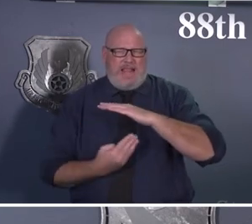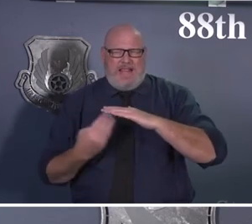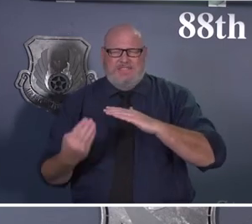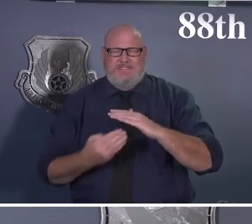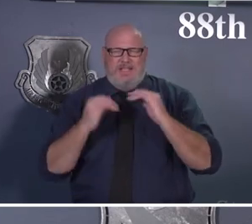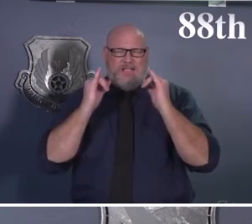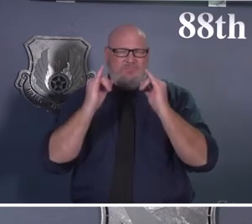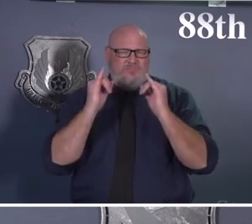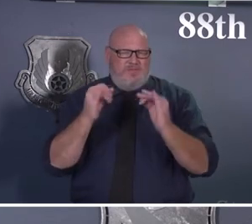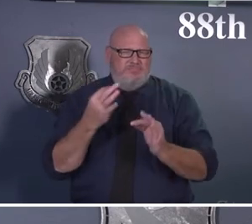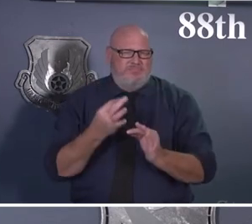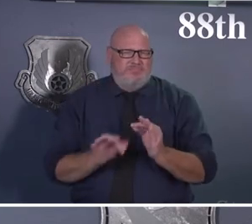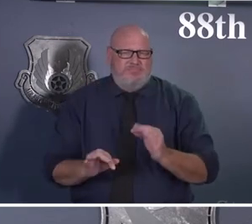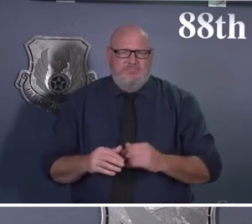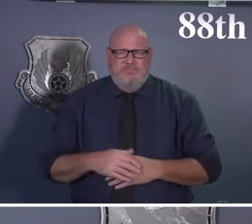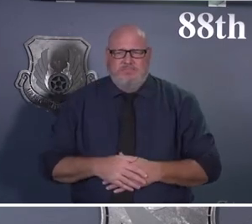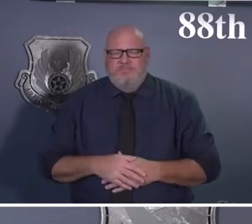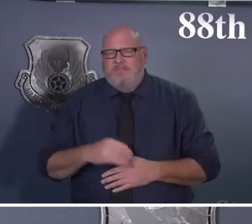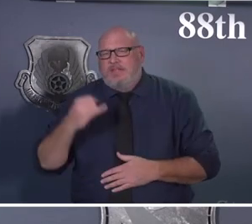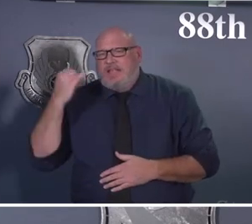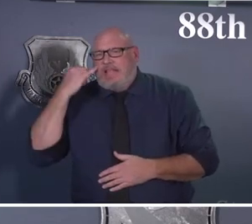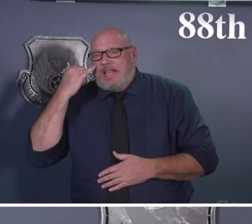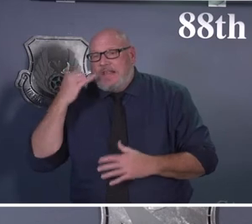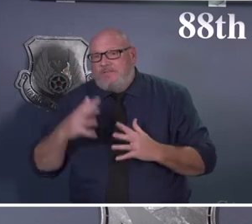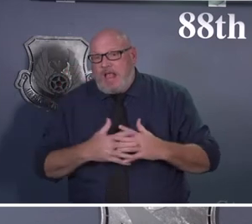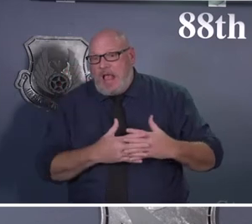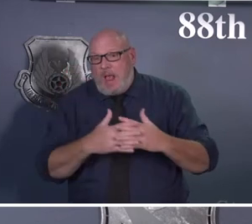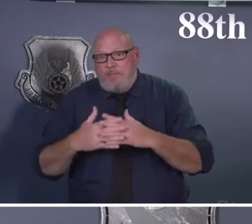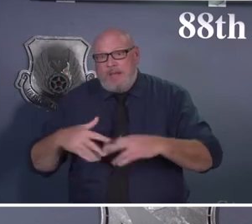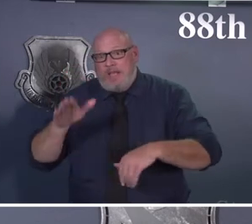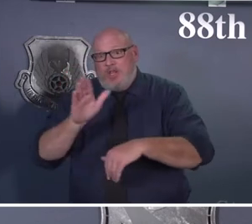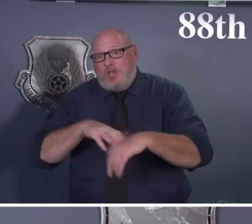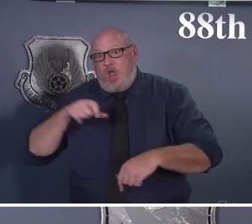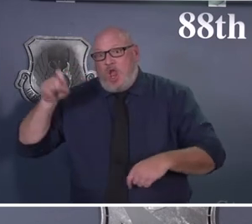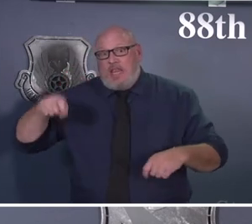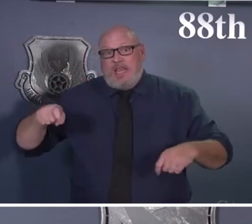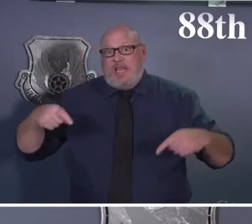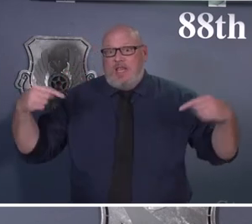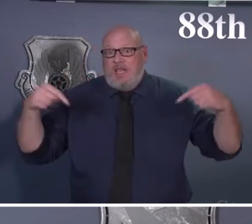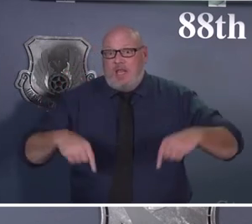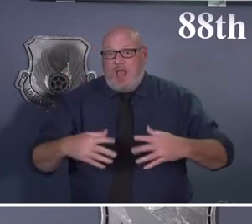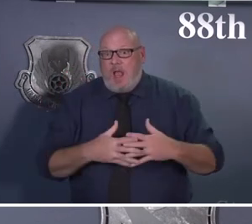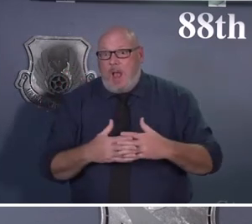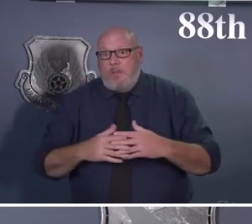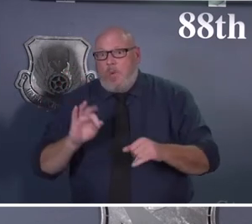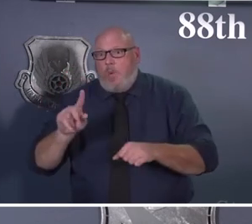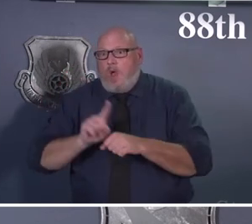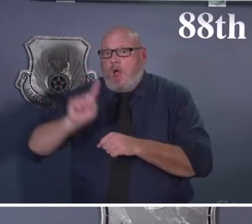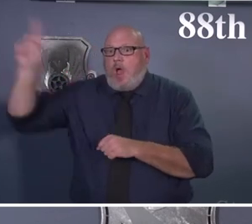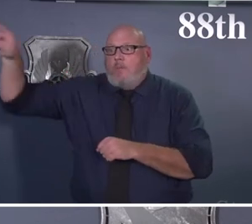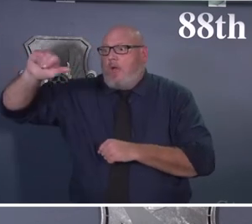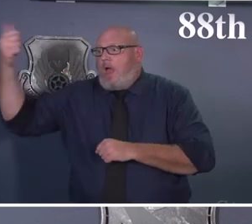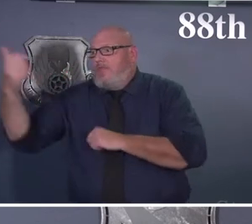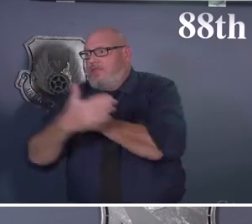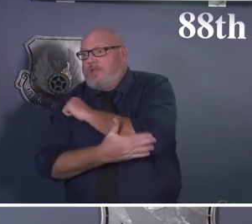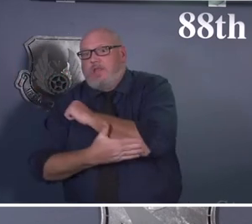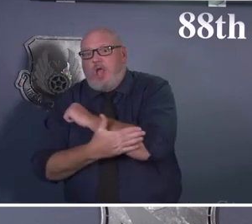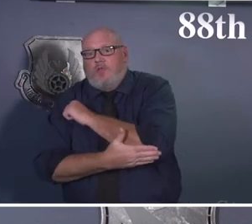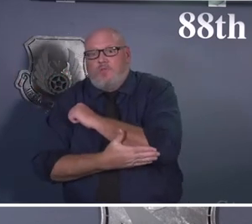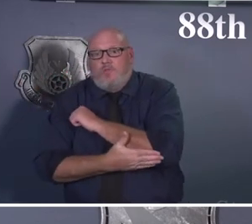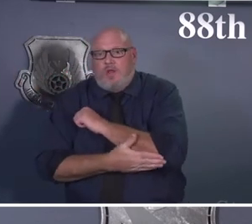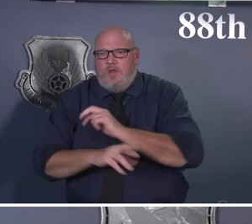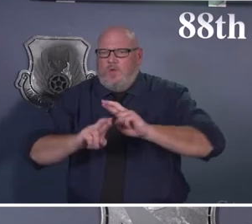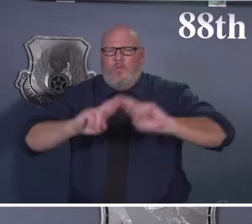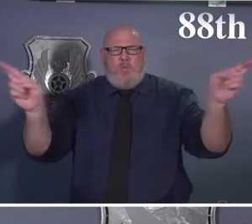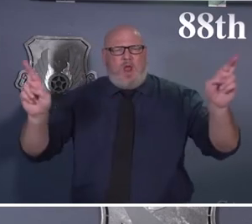get that call that our nation needs us, either on the home front or abroad, we're ready, right? It's all about being ready to